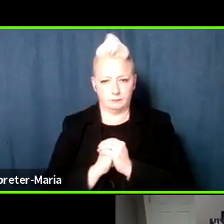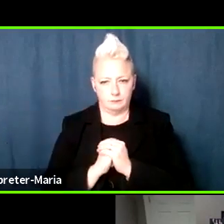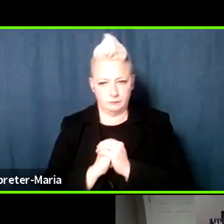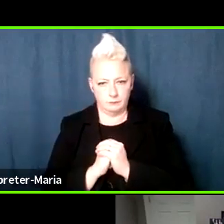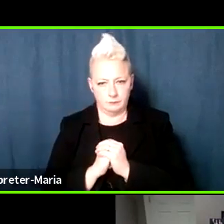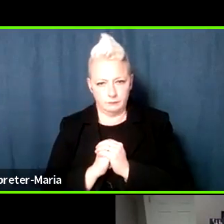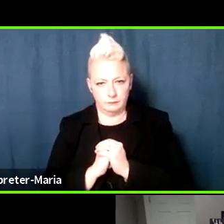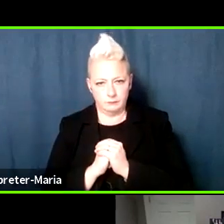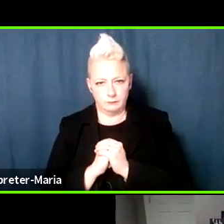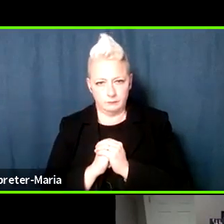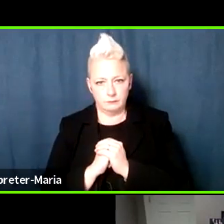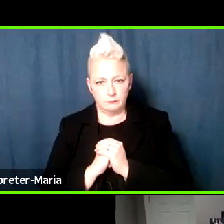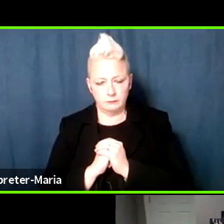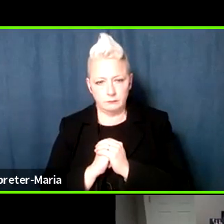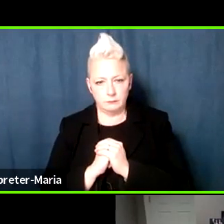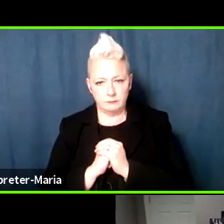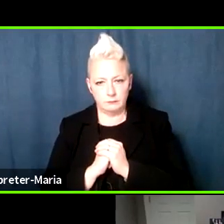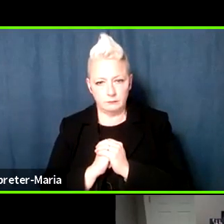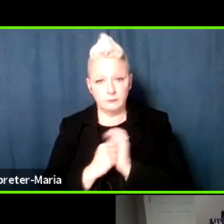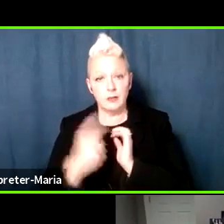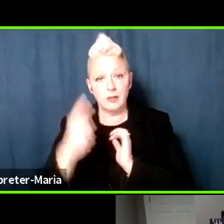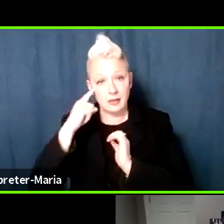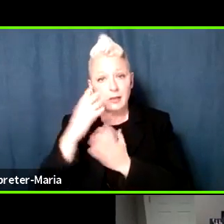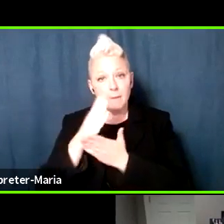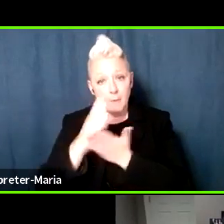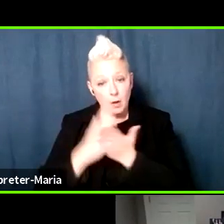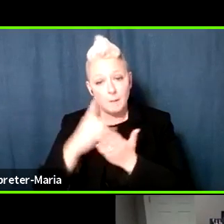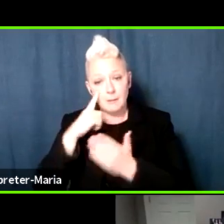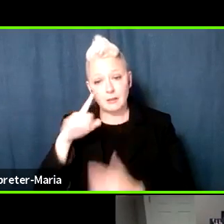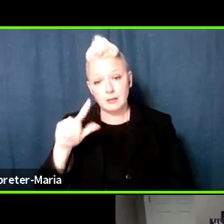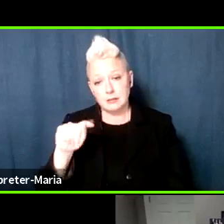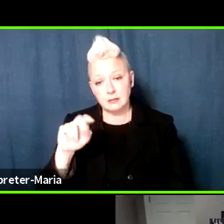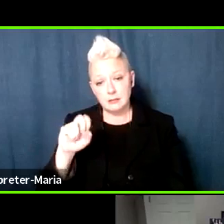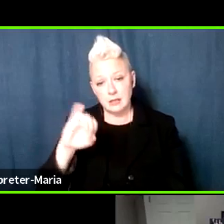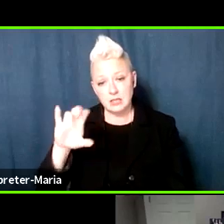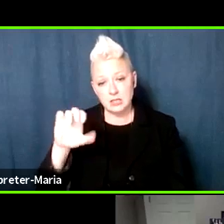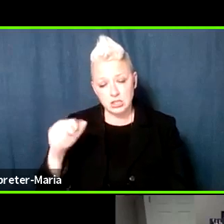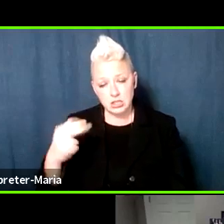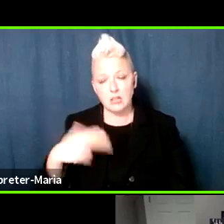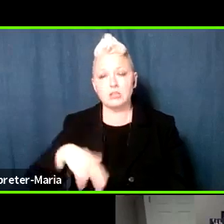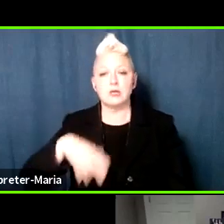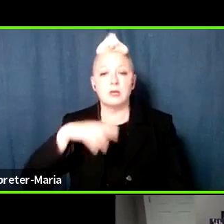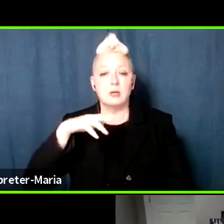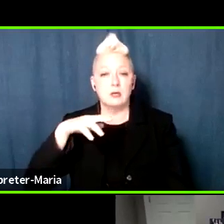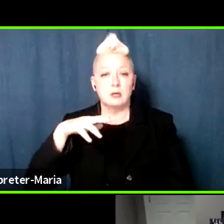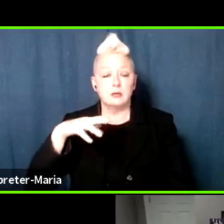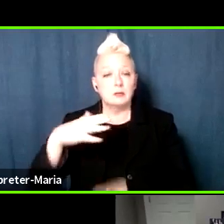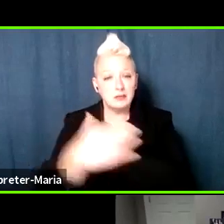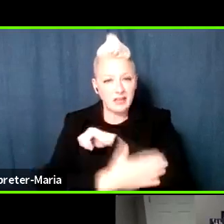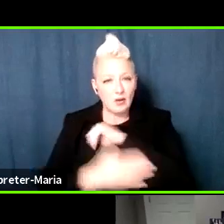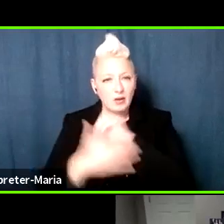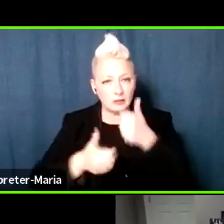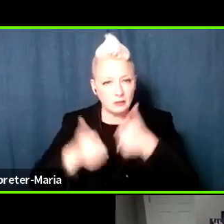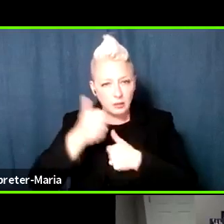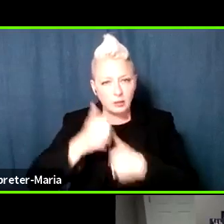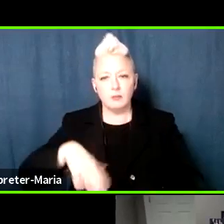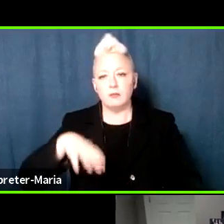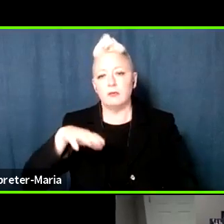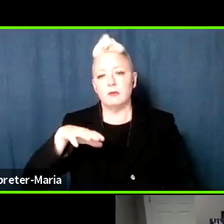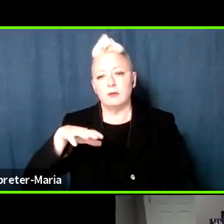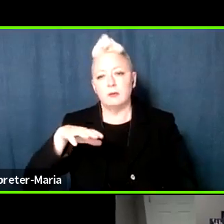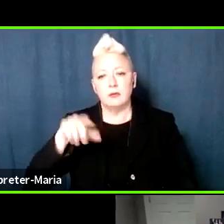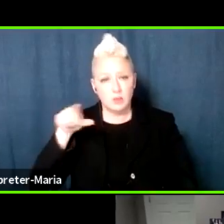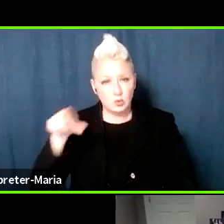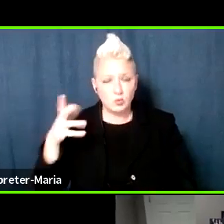part, um, because Tejas and the county executive and you, the DA and others have, have ensured that